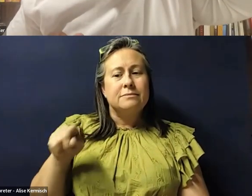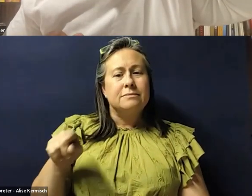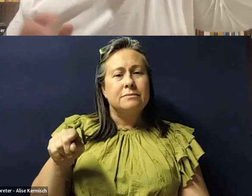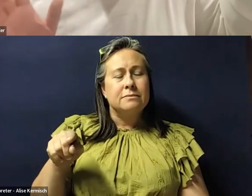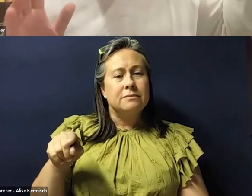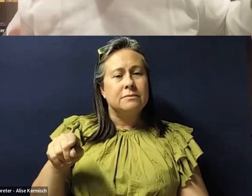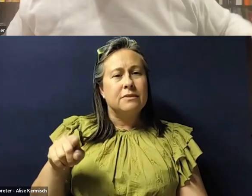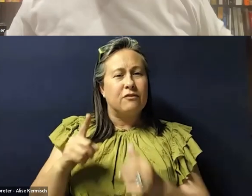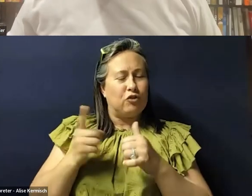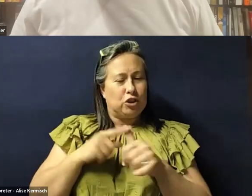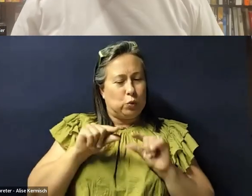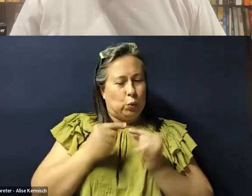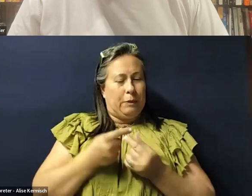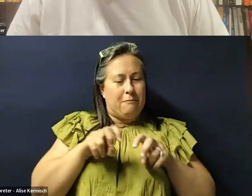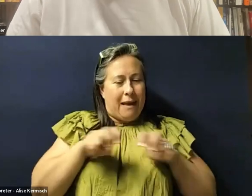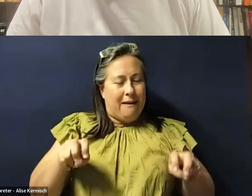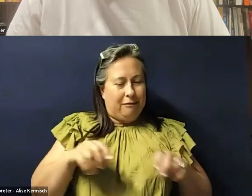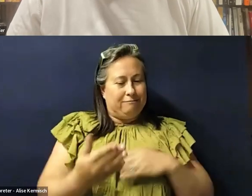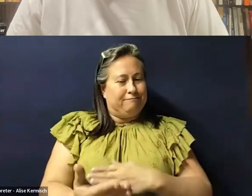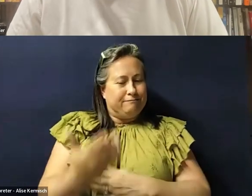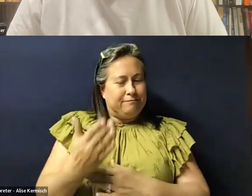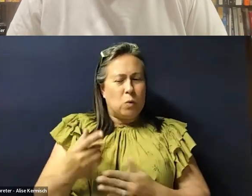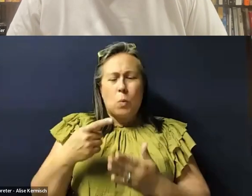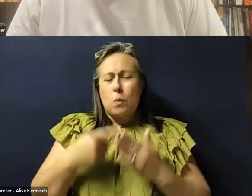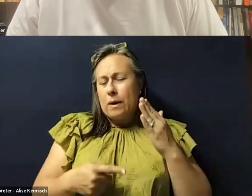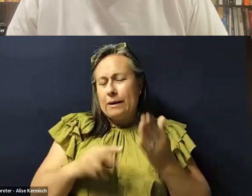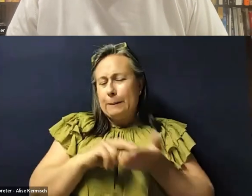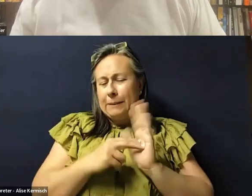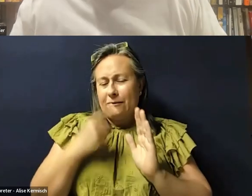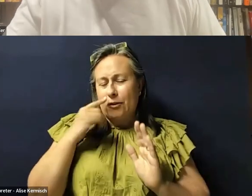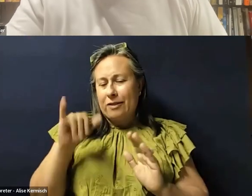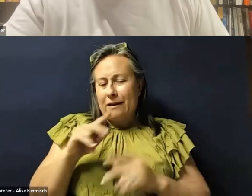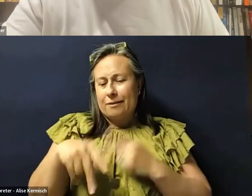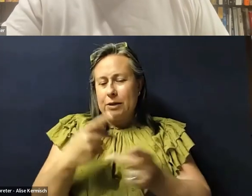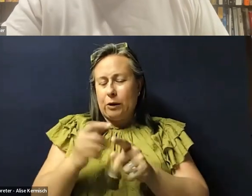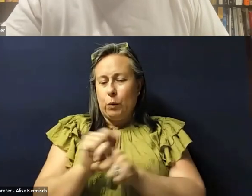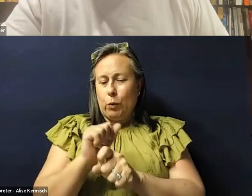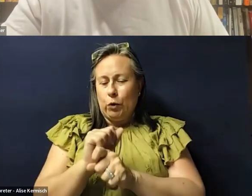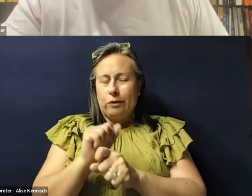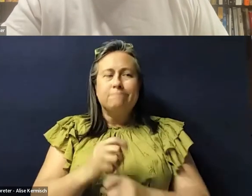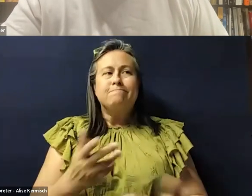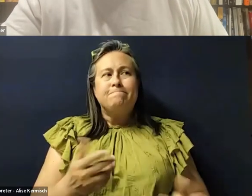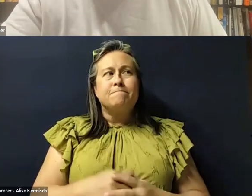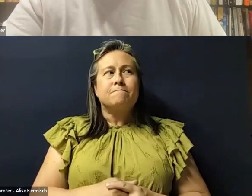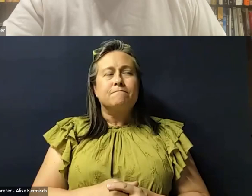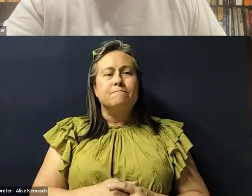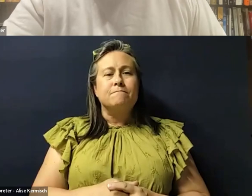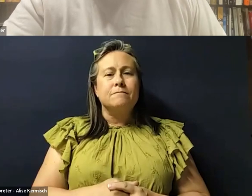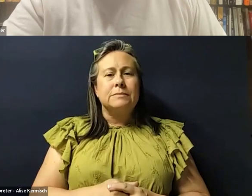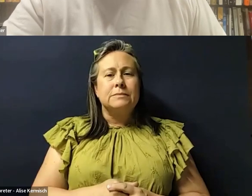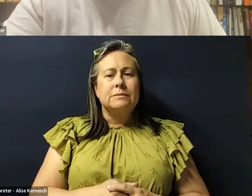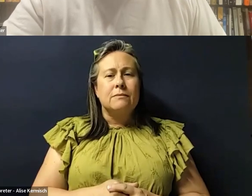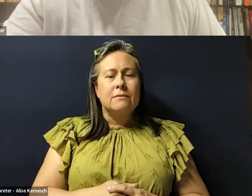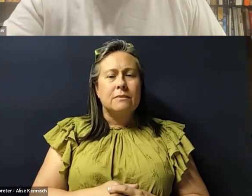uh, panels in the opening section, right? What it would mean to sort of do that work. Um, I think, and this, and the, the sense invalid gets at this